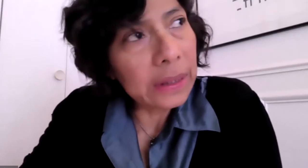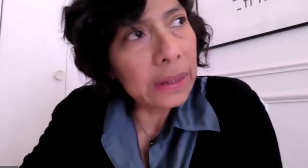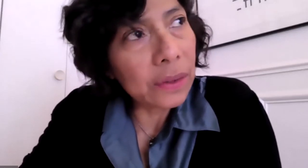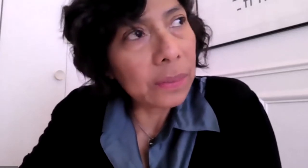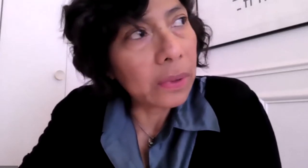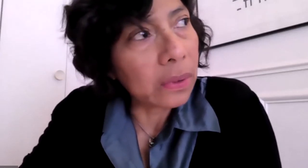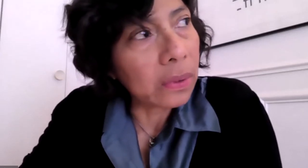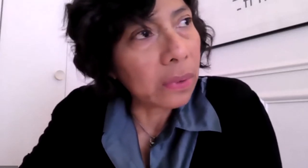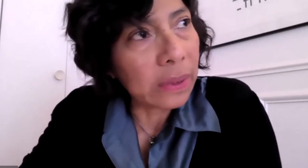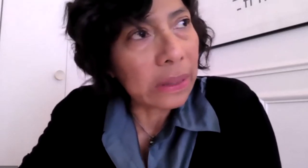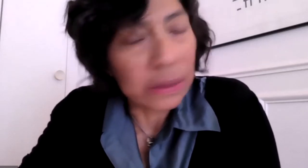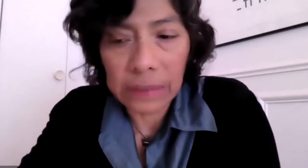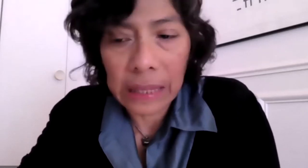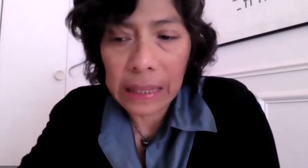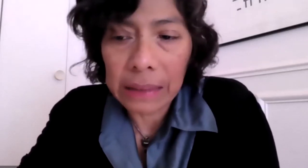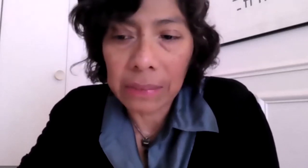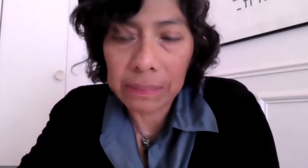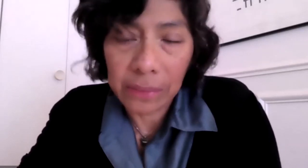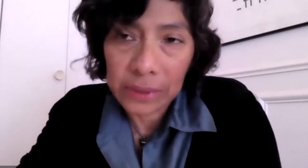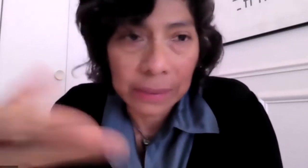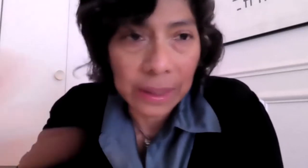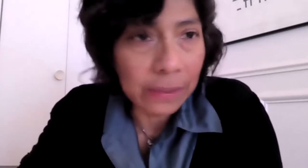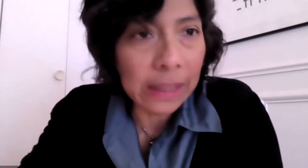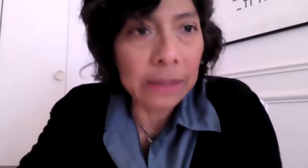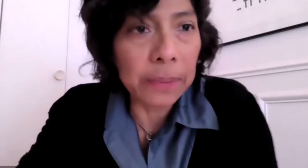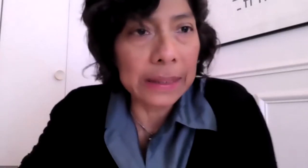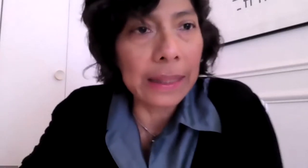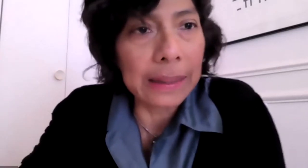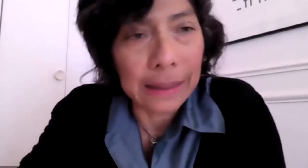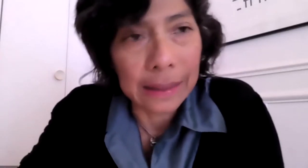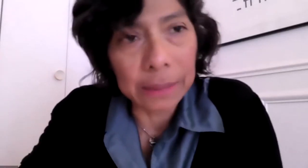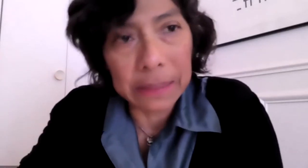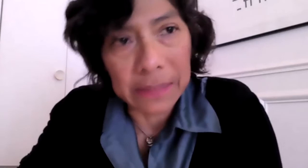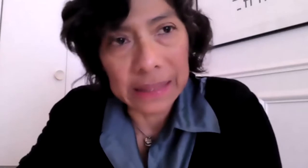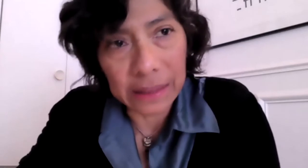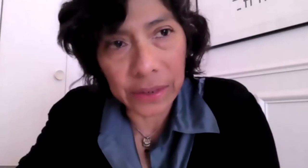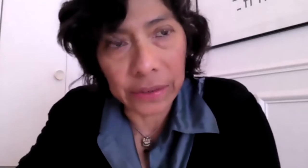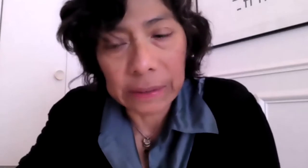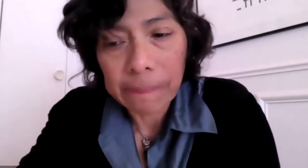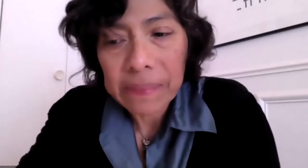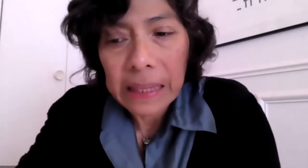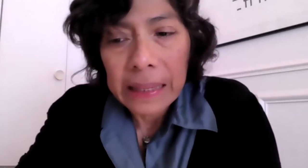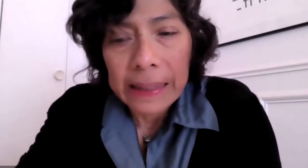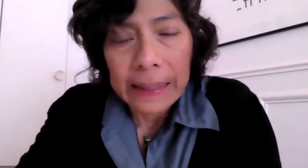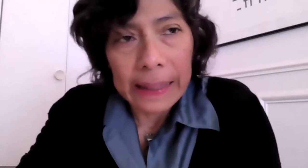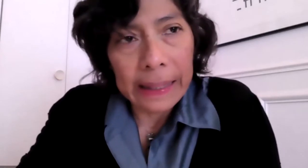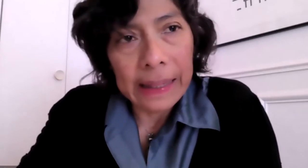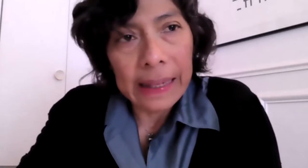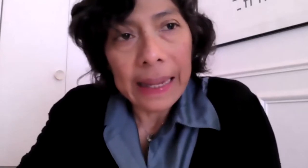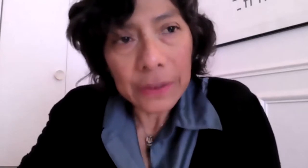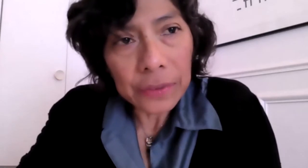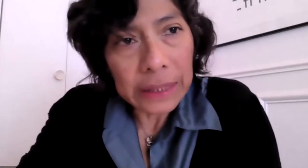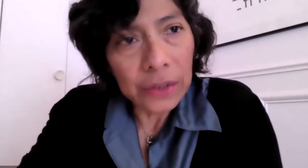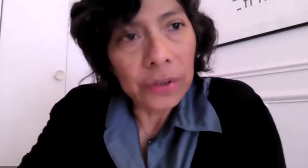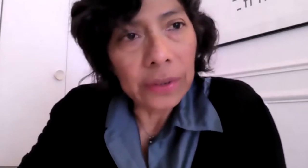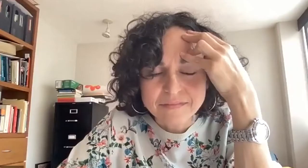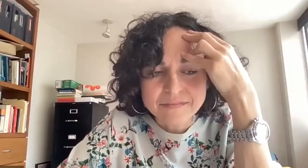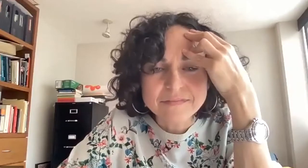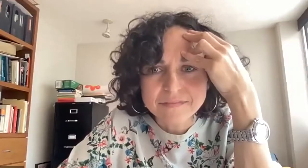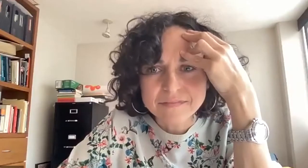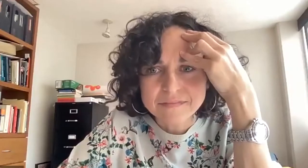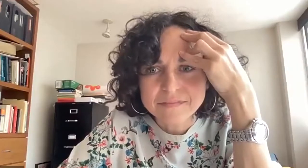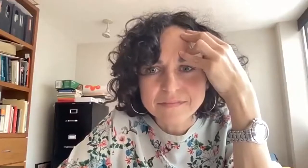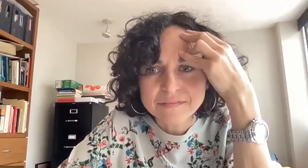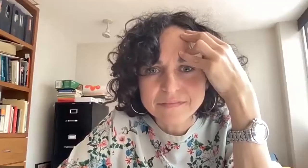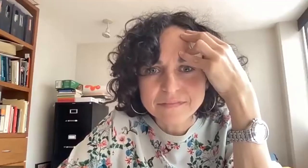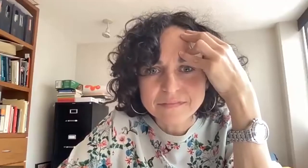I think your question is interesting and for us, maybe the only answer we can give is